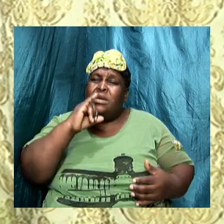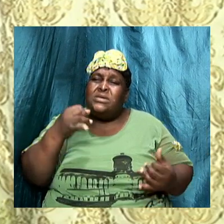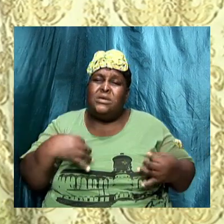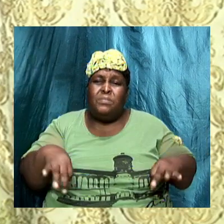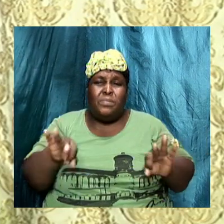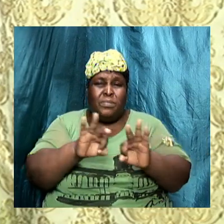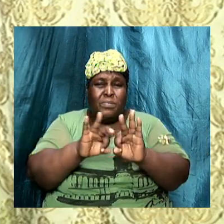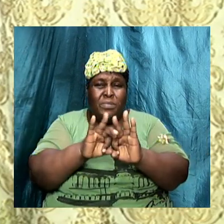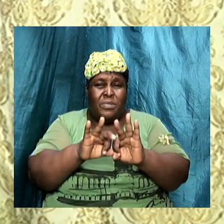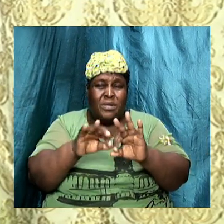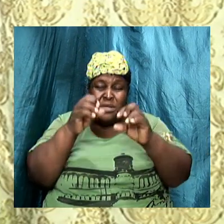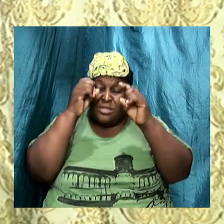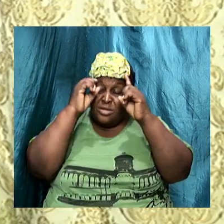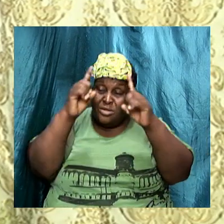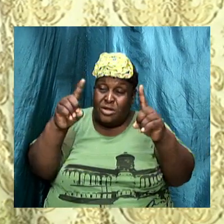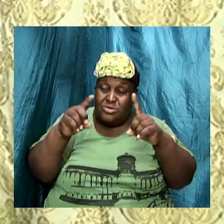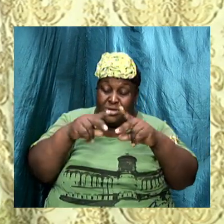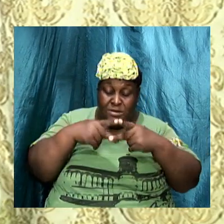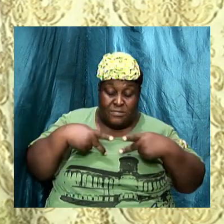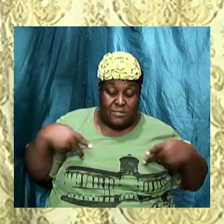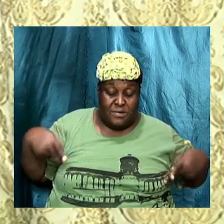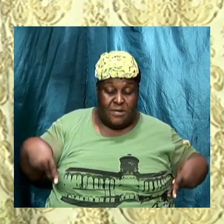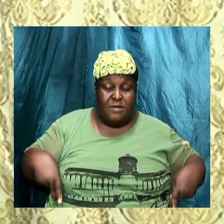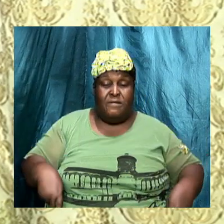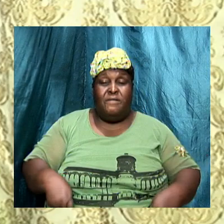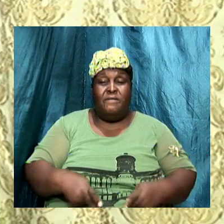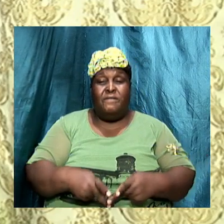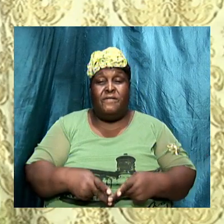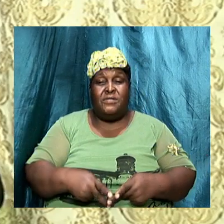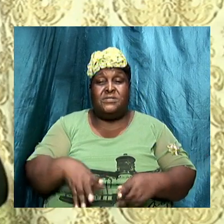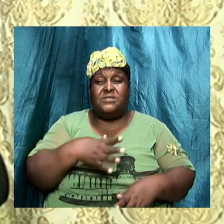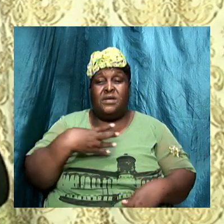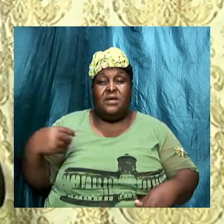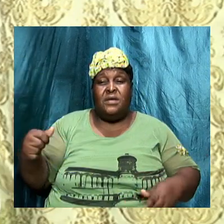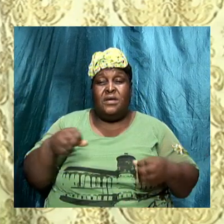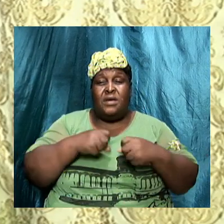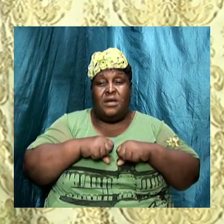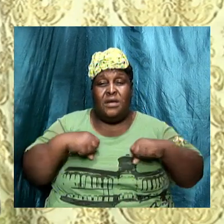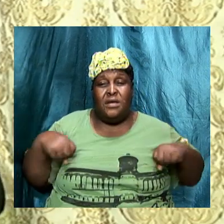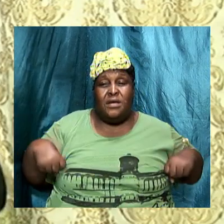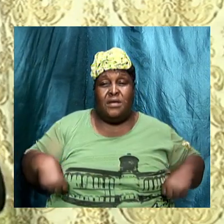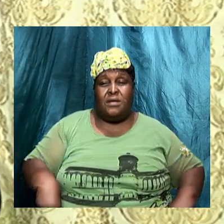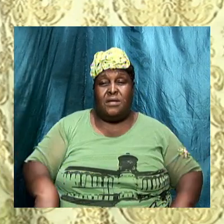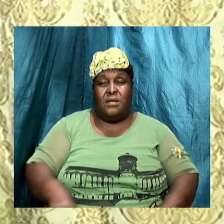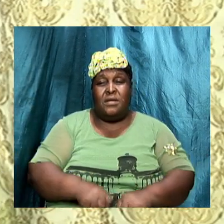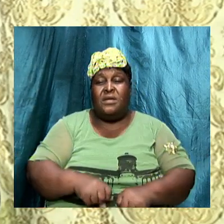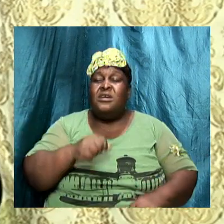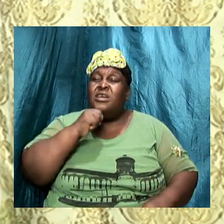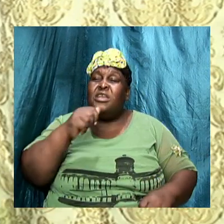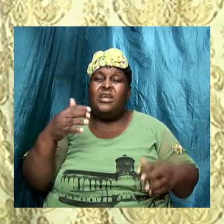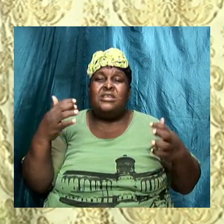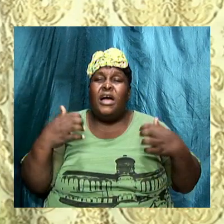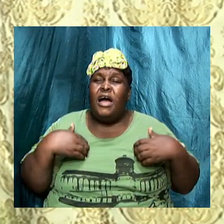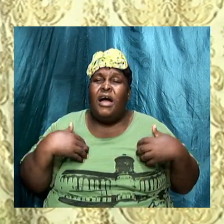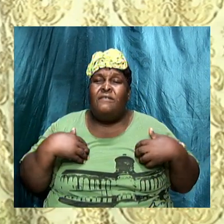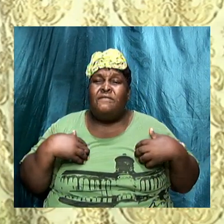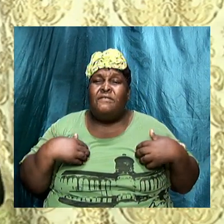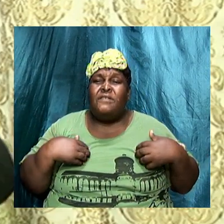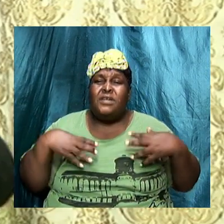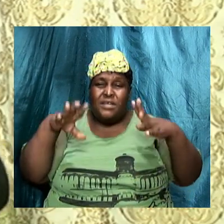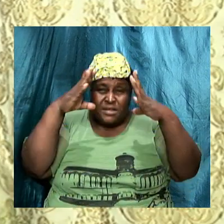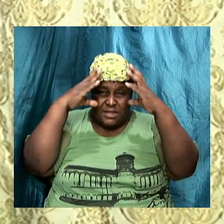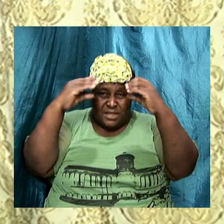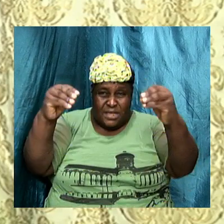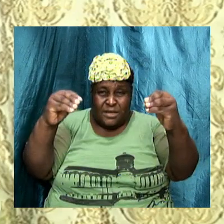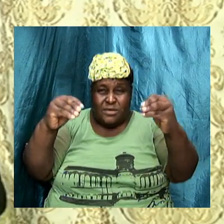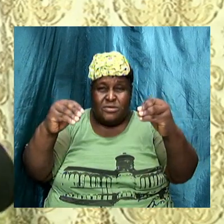Pharisees and the Sadducees we might not have the Pharisees and the Sadducees teaching today but